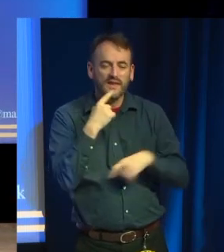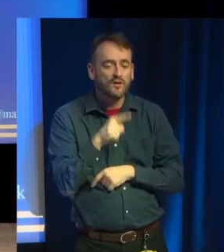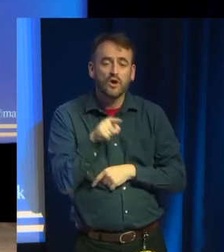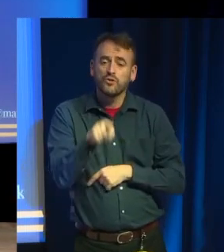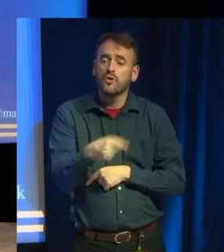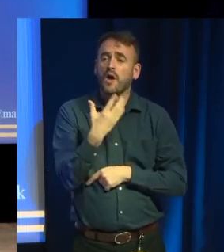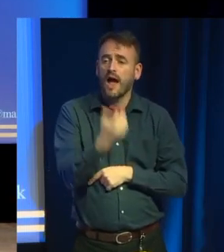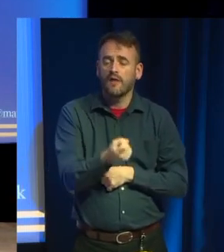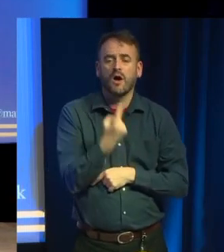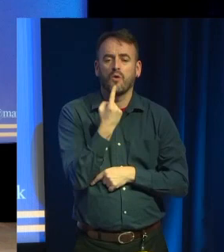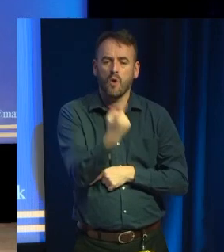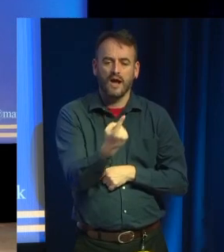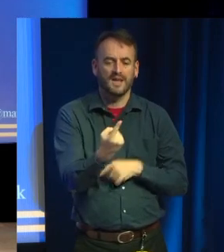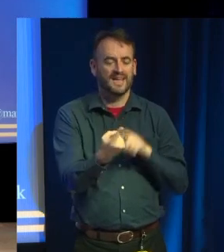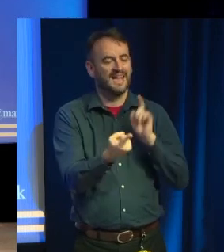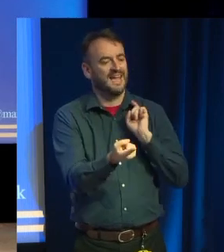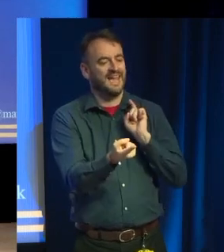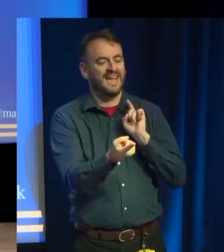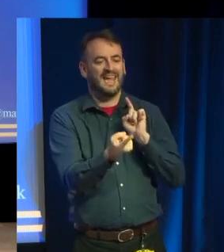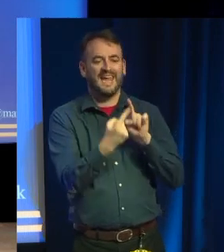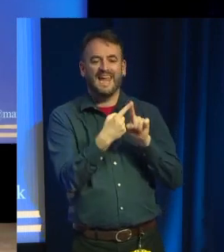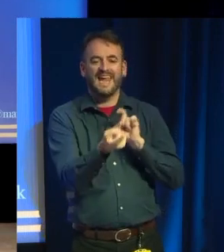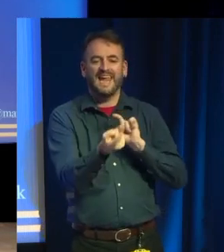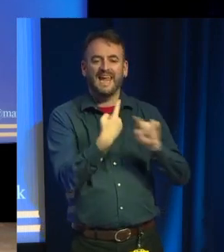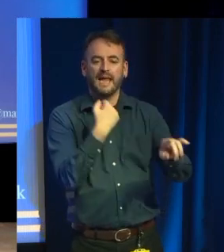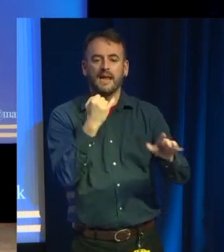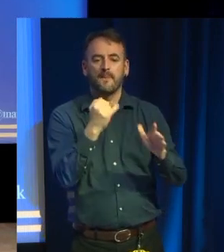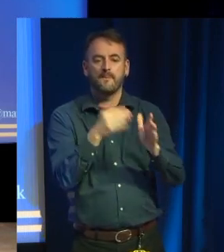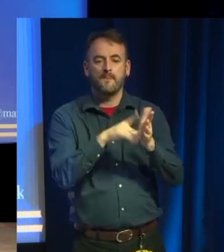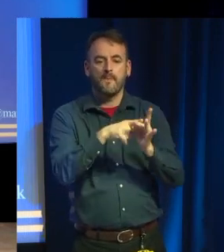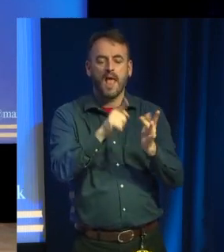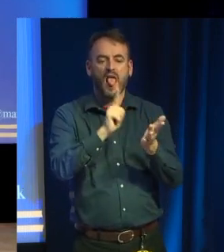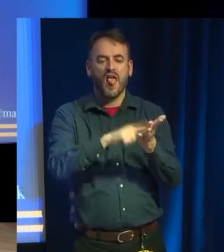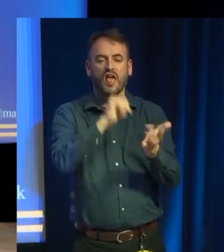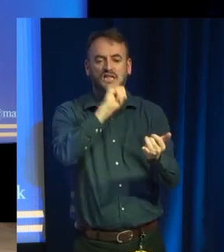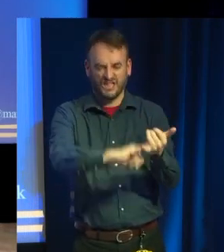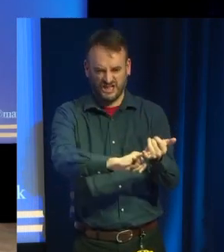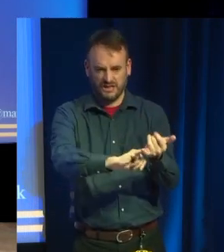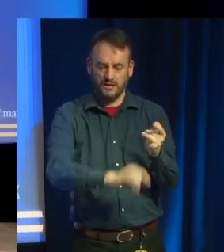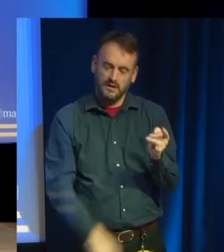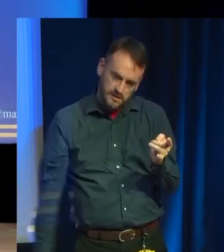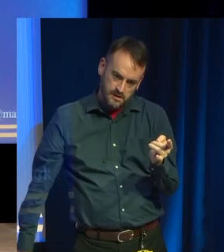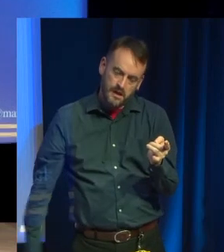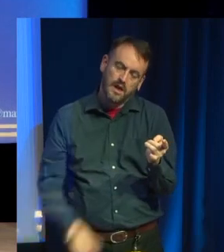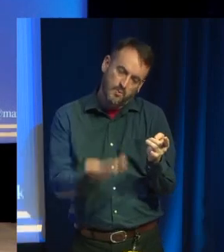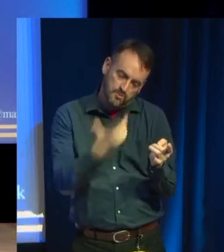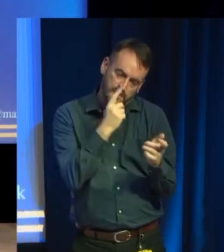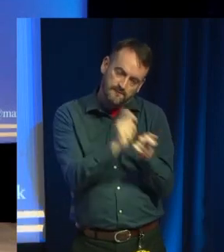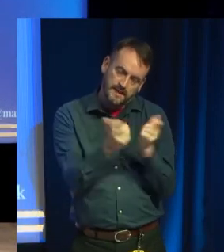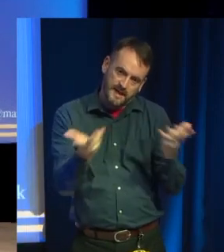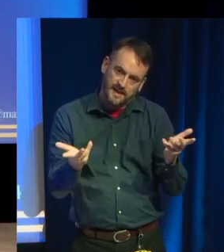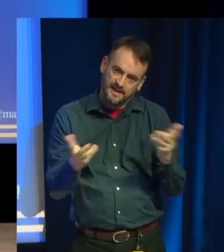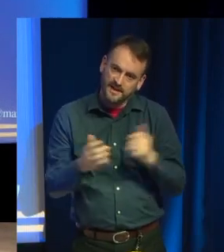it's one extra line of code to fix that grammar. When it's a dynamic game, you've got to do it all the time. And when